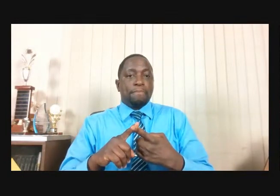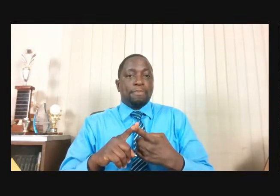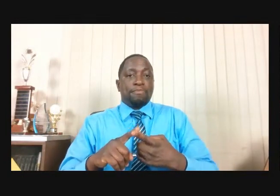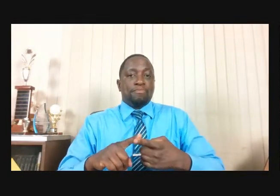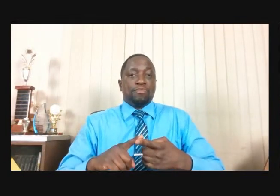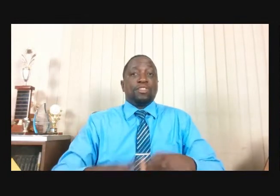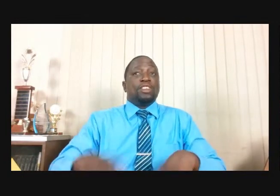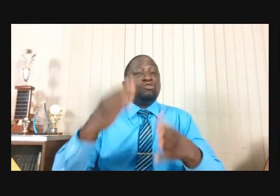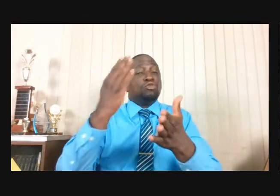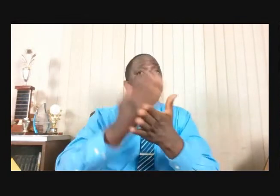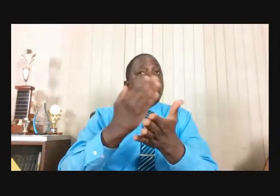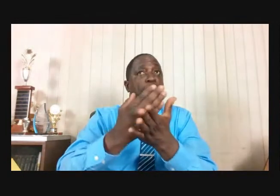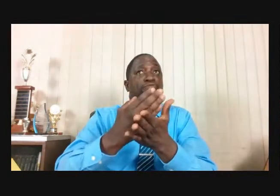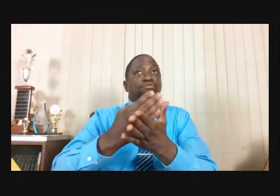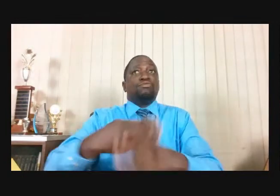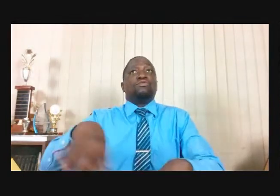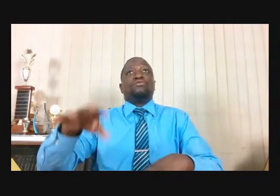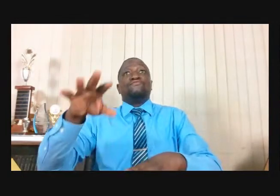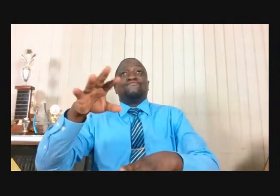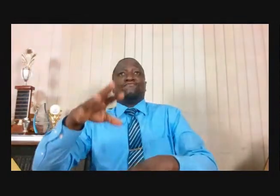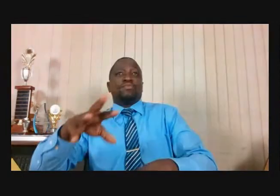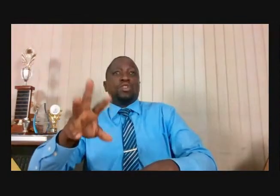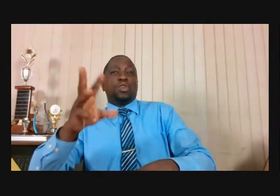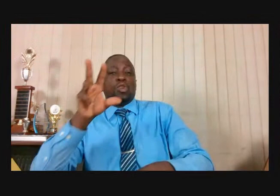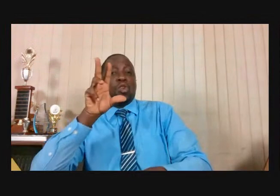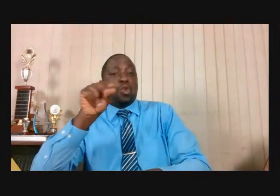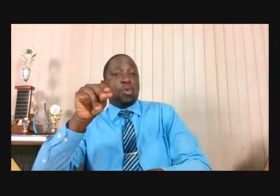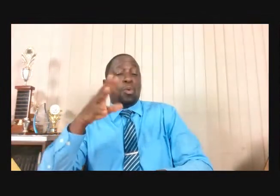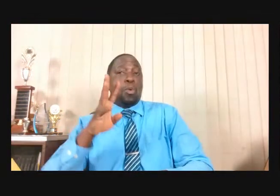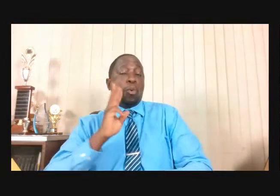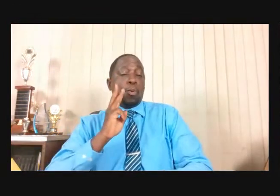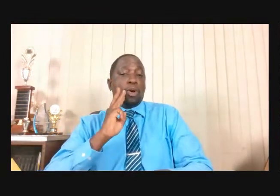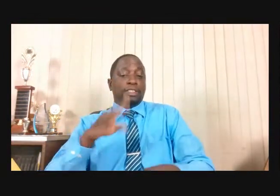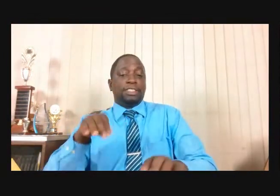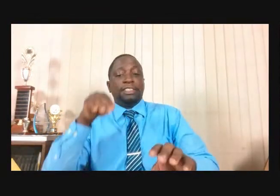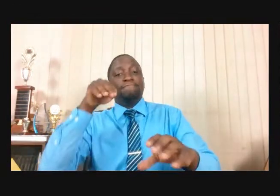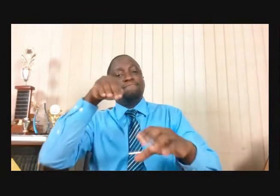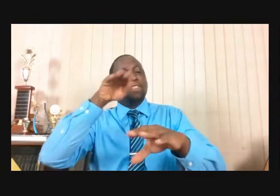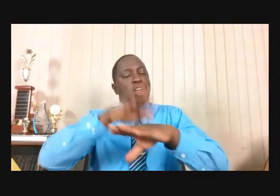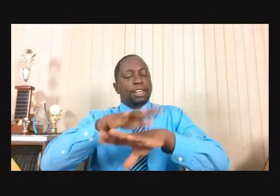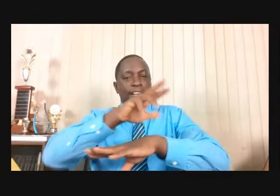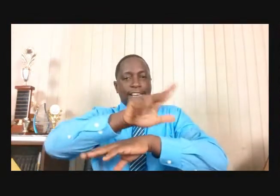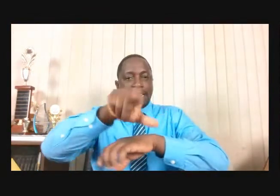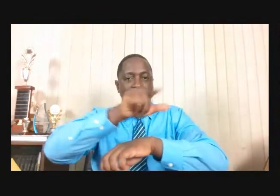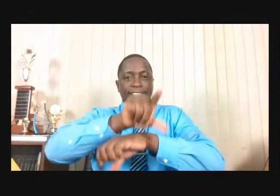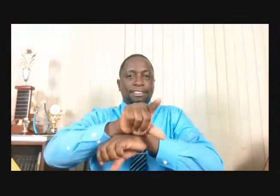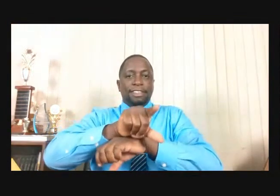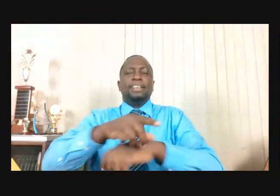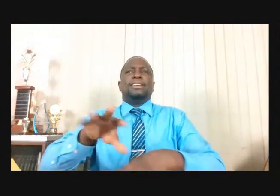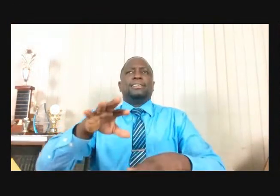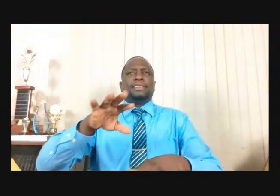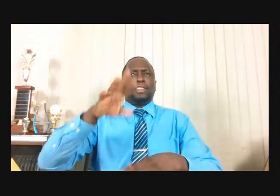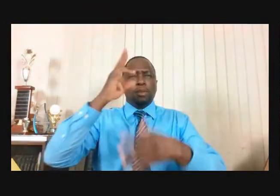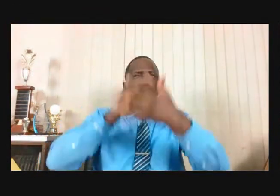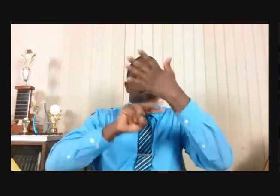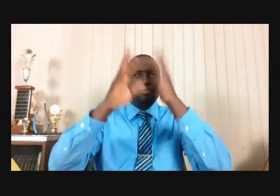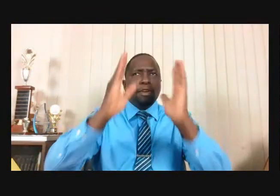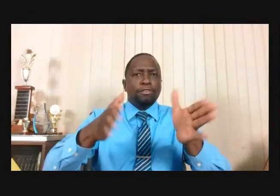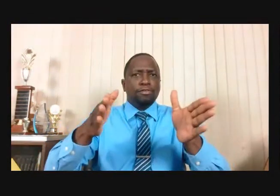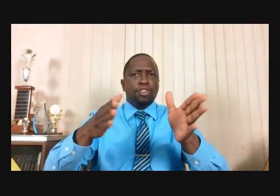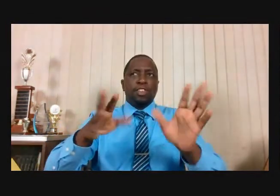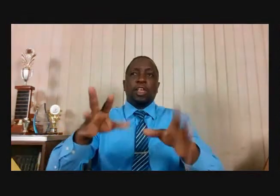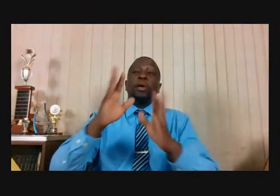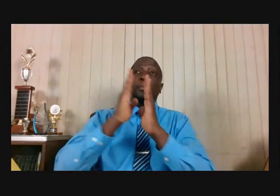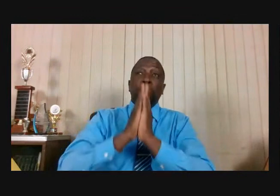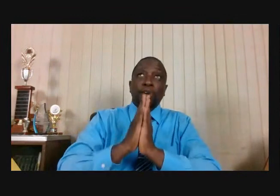Elijah Prayed Seven Times For Rain And It Came It Poured He Ran